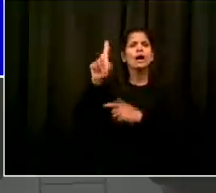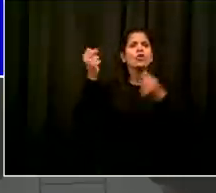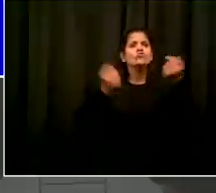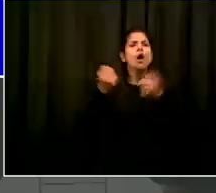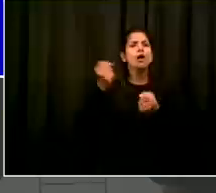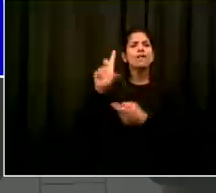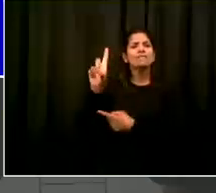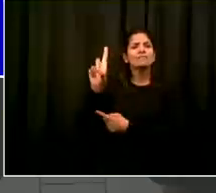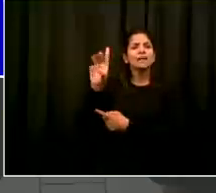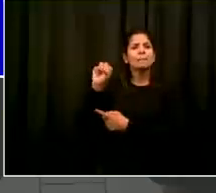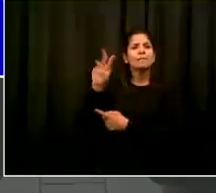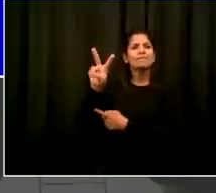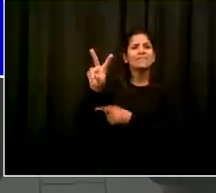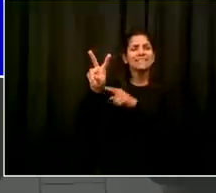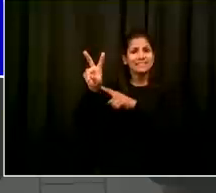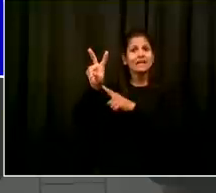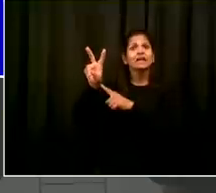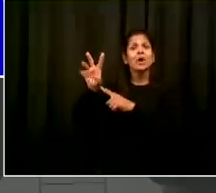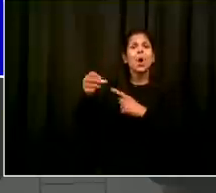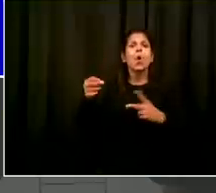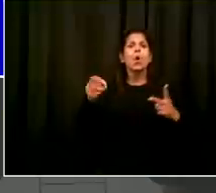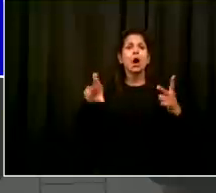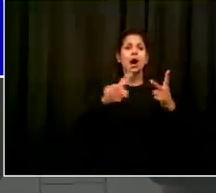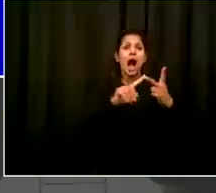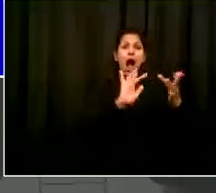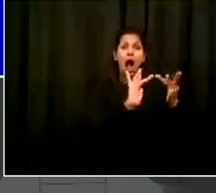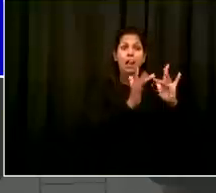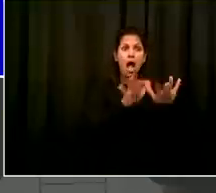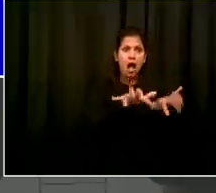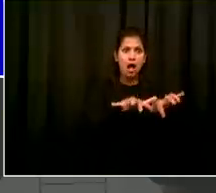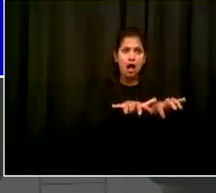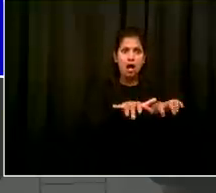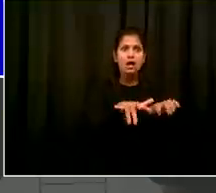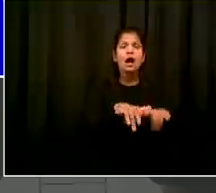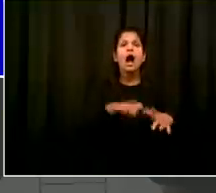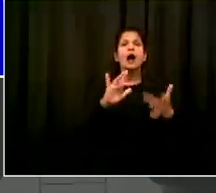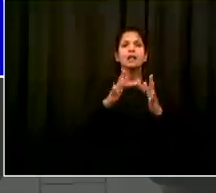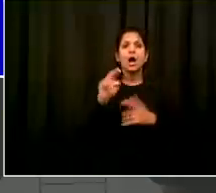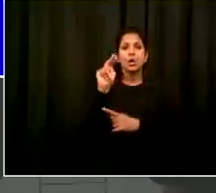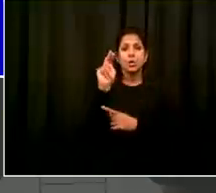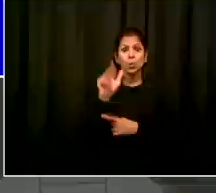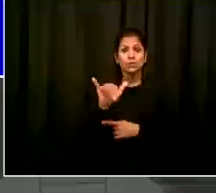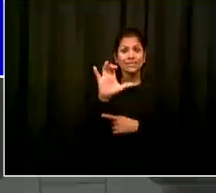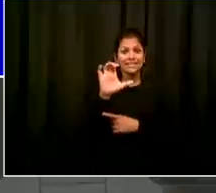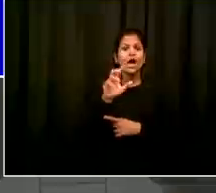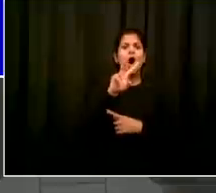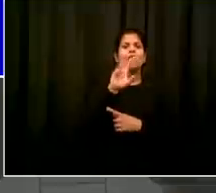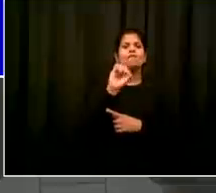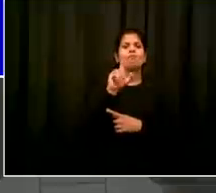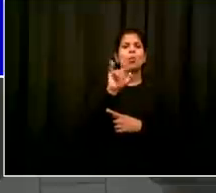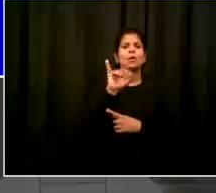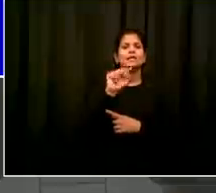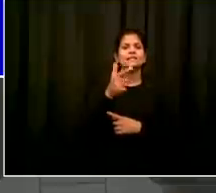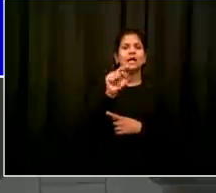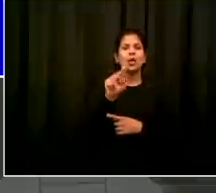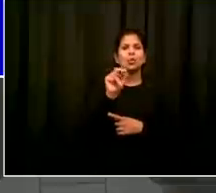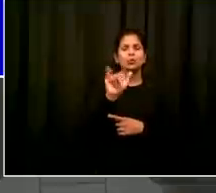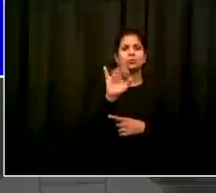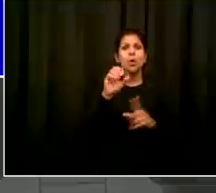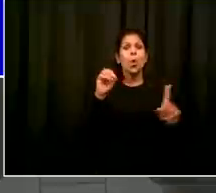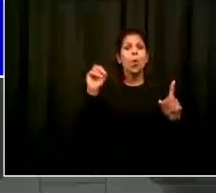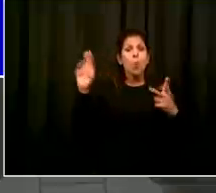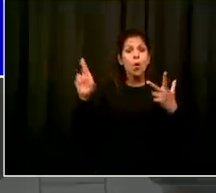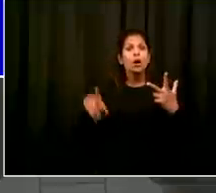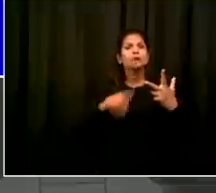or you can go in person to any local Board of Elections office or any city or state office all of them have voter registration